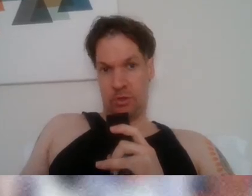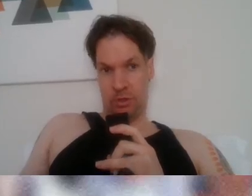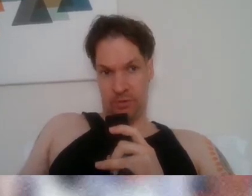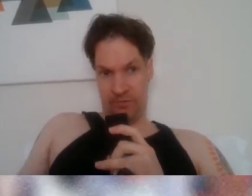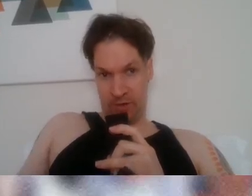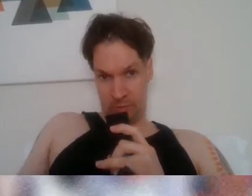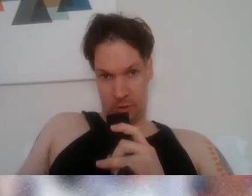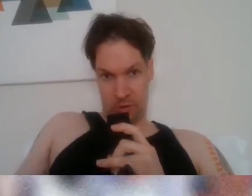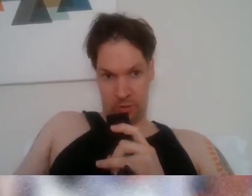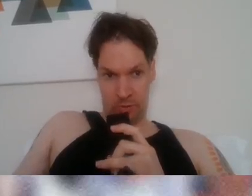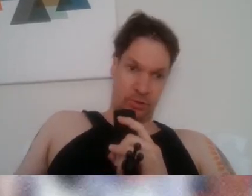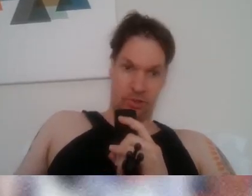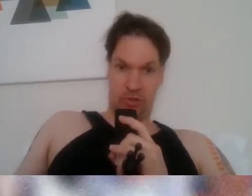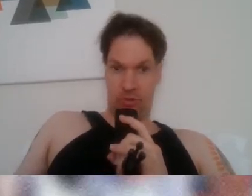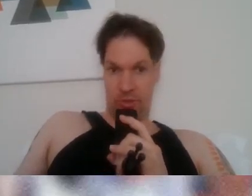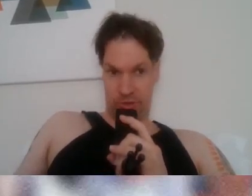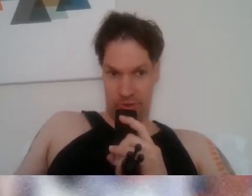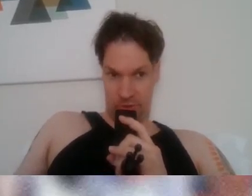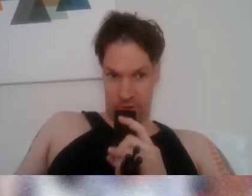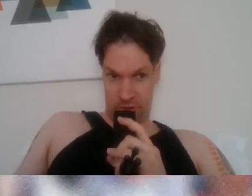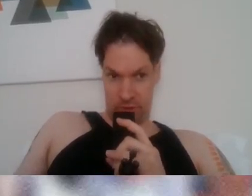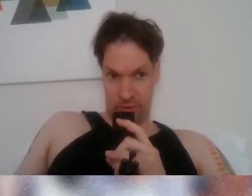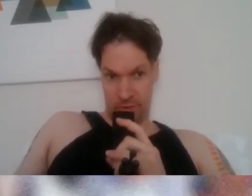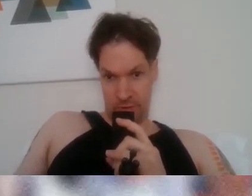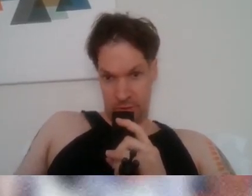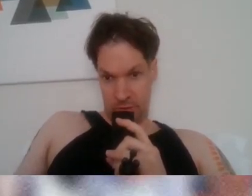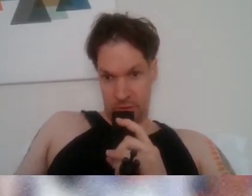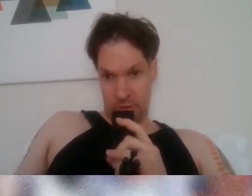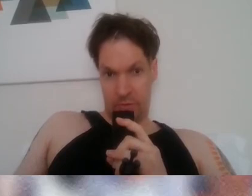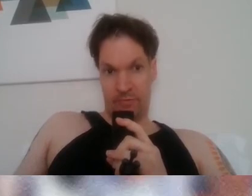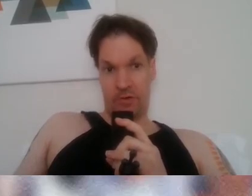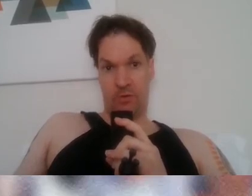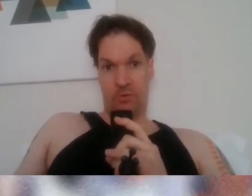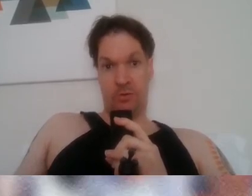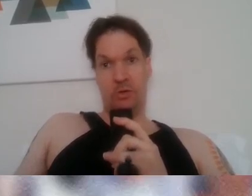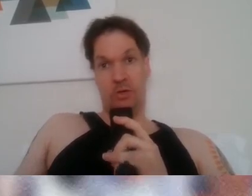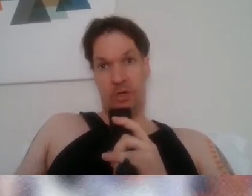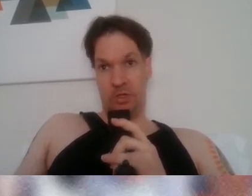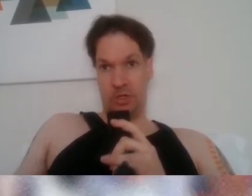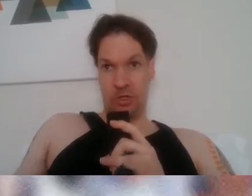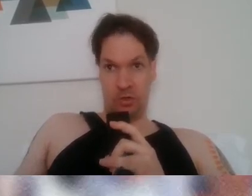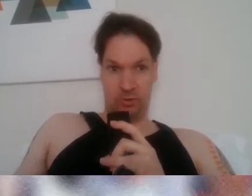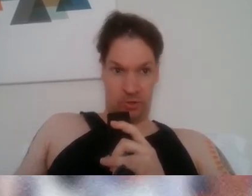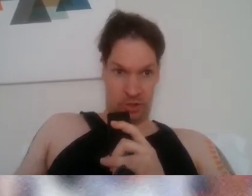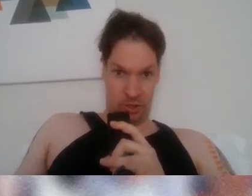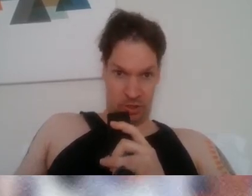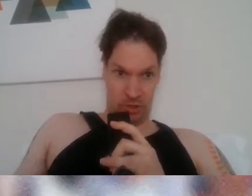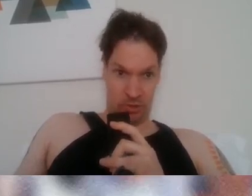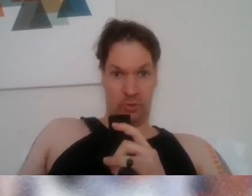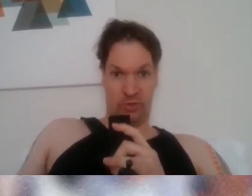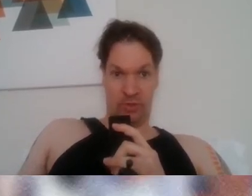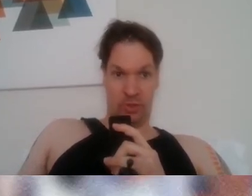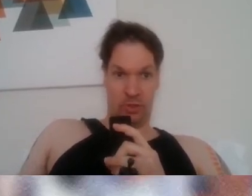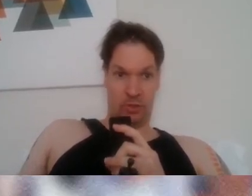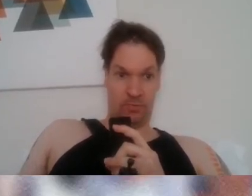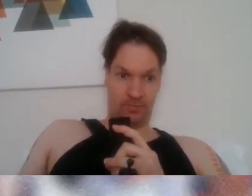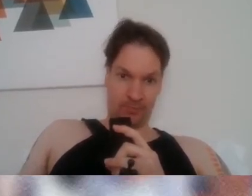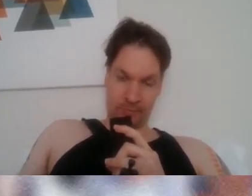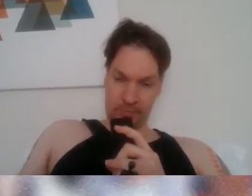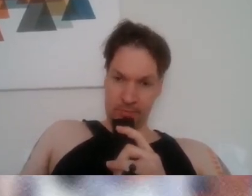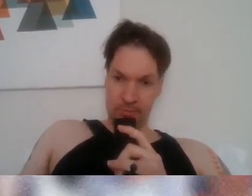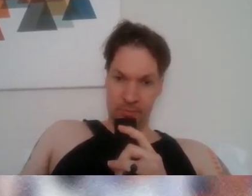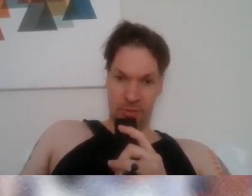a hall of famer, a Cinderella story of how an 18-year-old kid spent